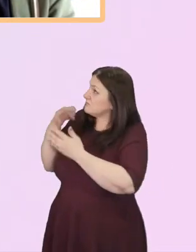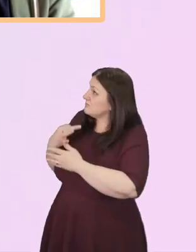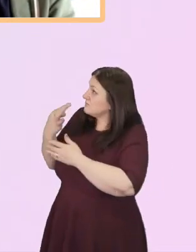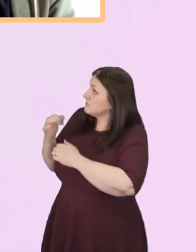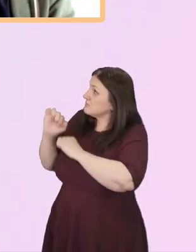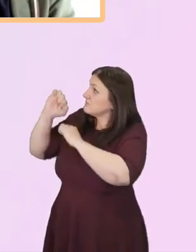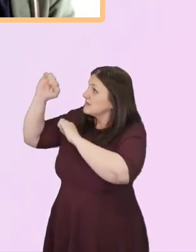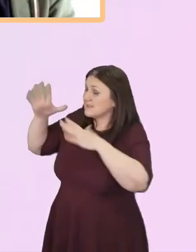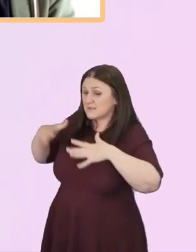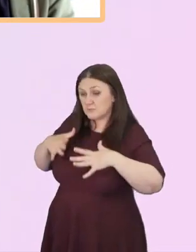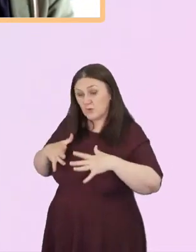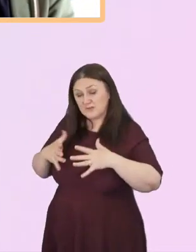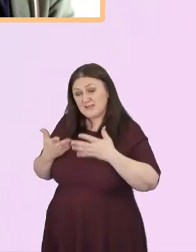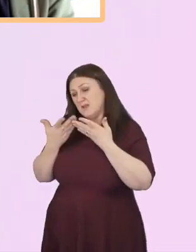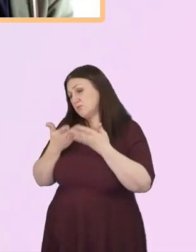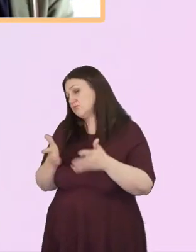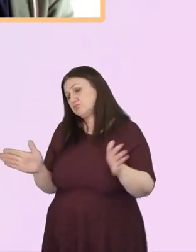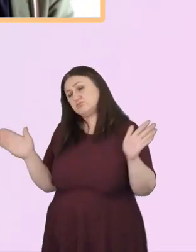and rich way.